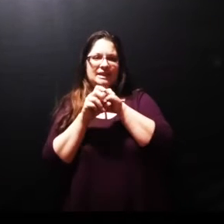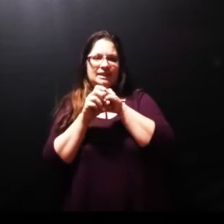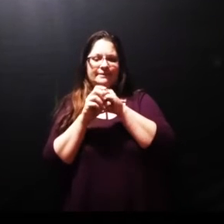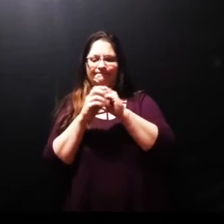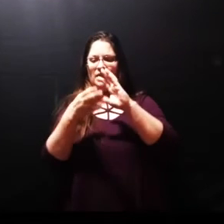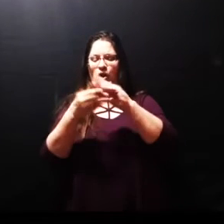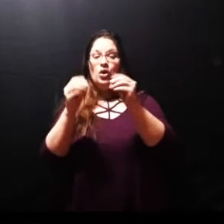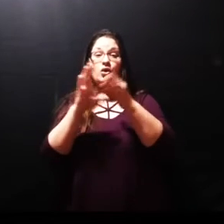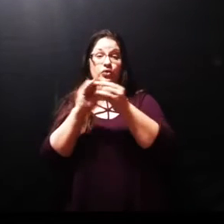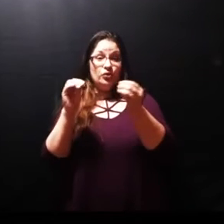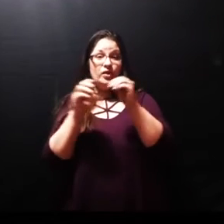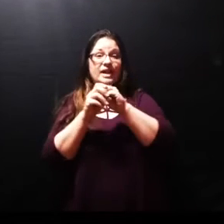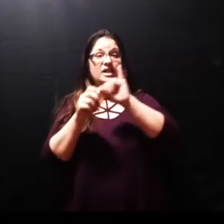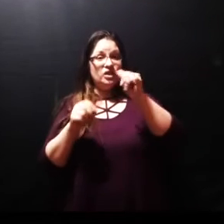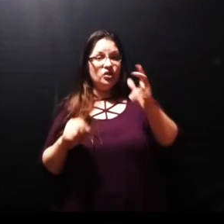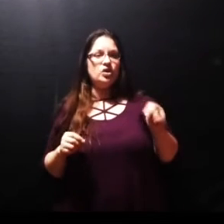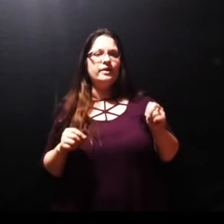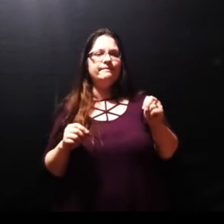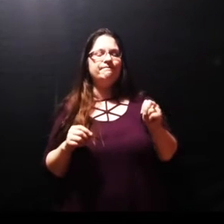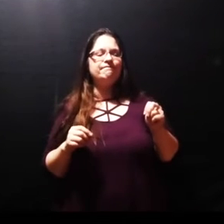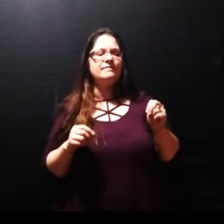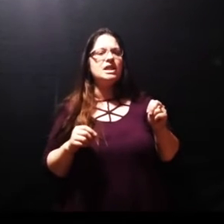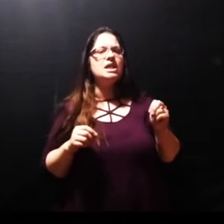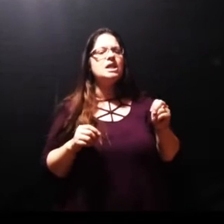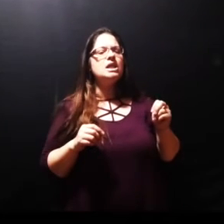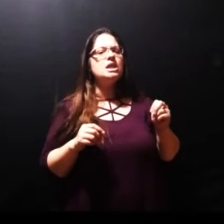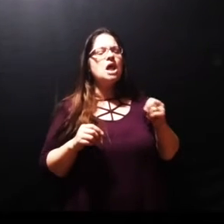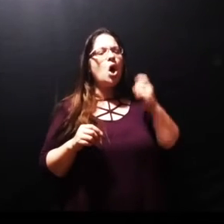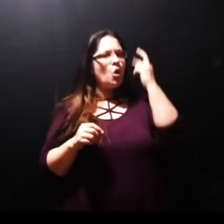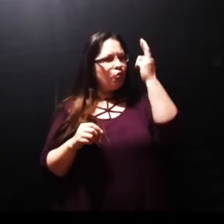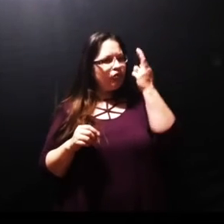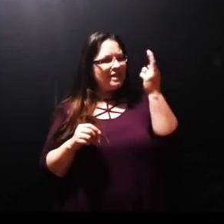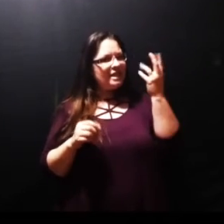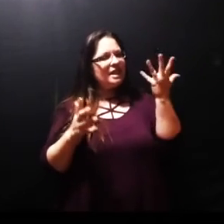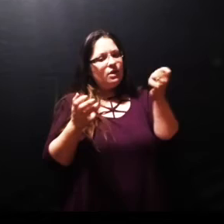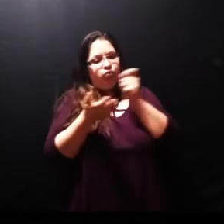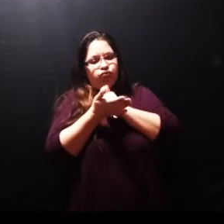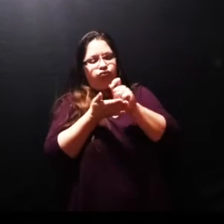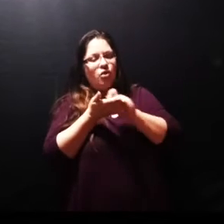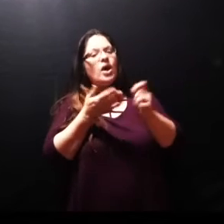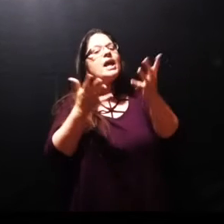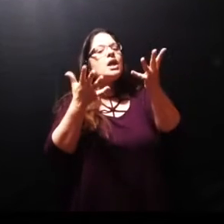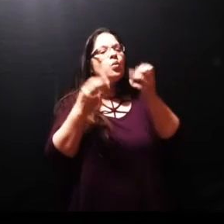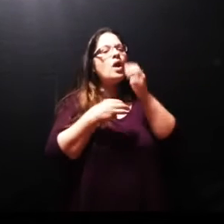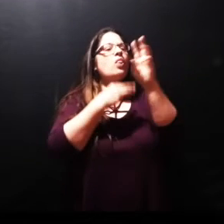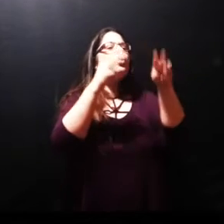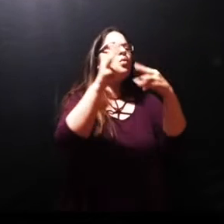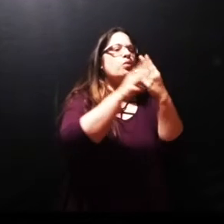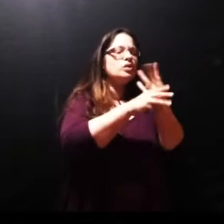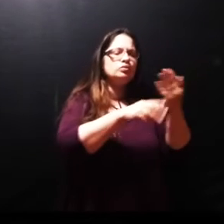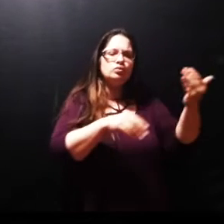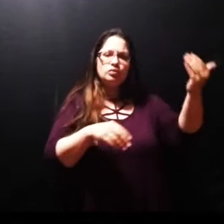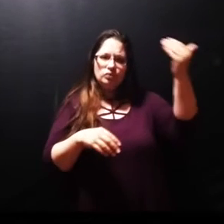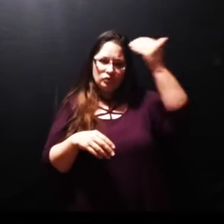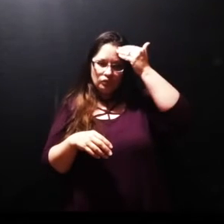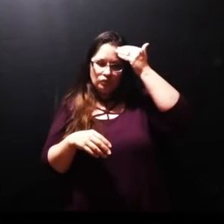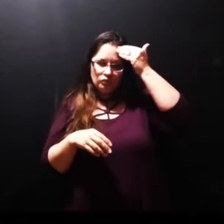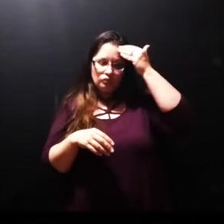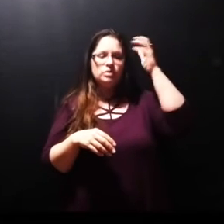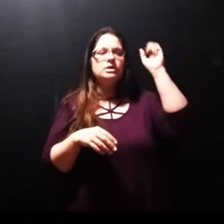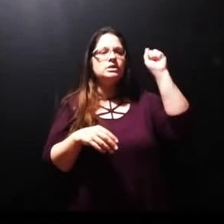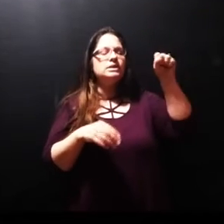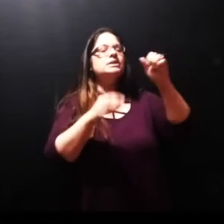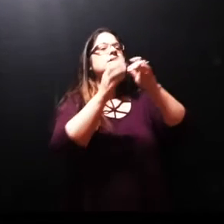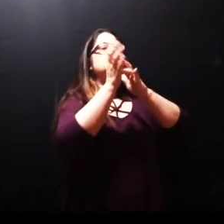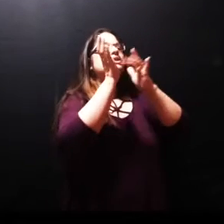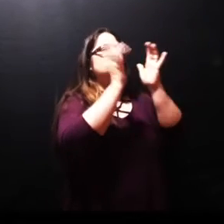as the gospel Savior remember that's his purpose for writing the gospel he said in chapter 20 verse 30 and 31 I want the world to come to Jesus